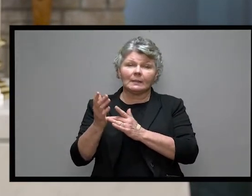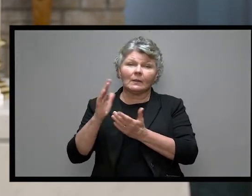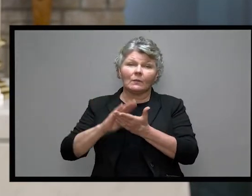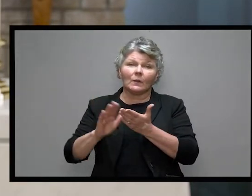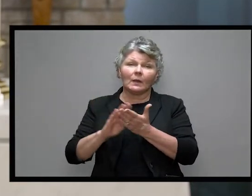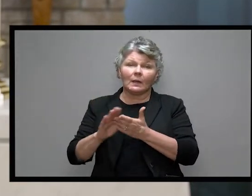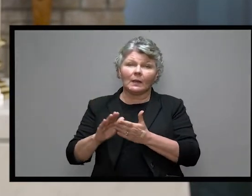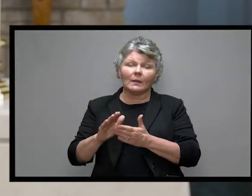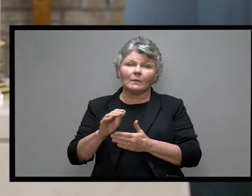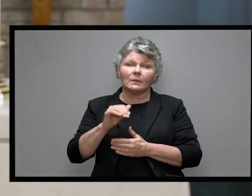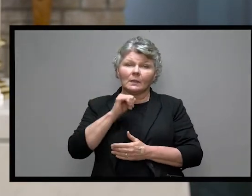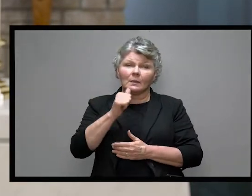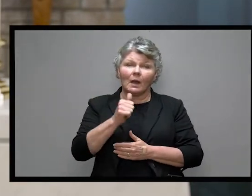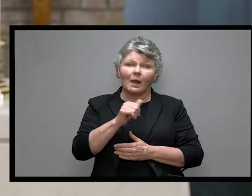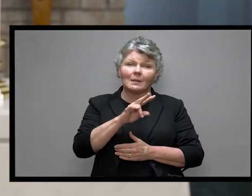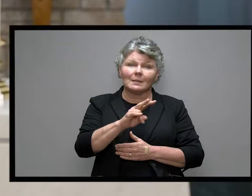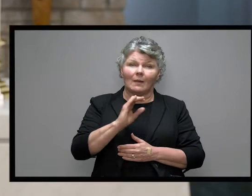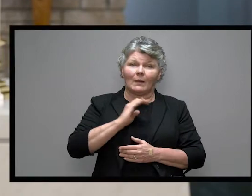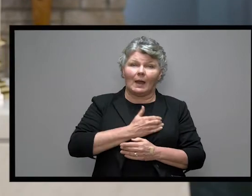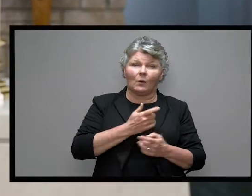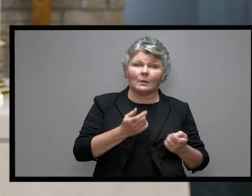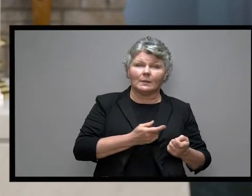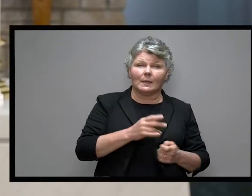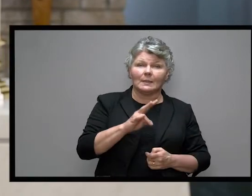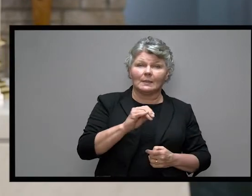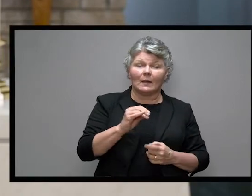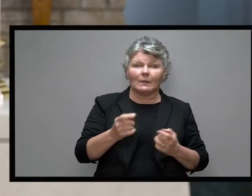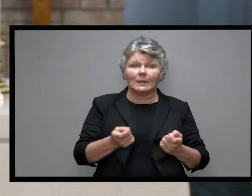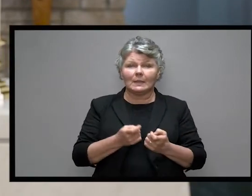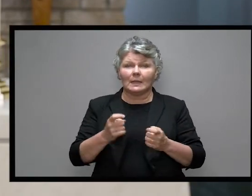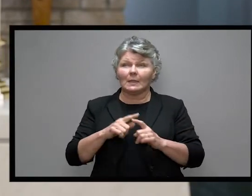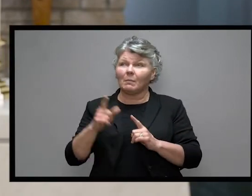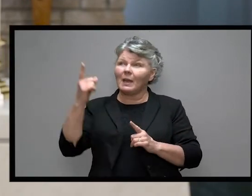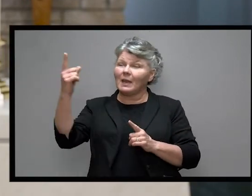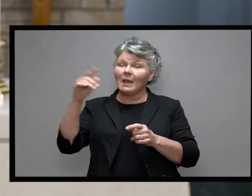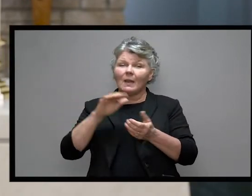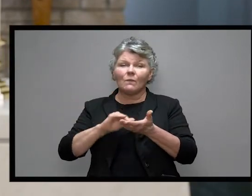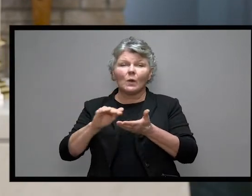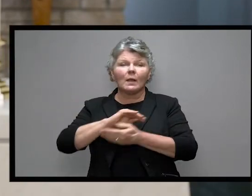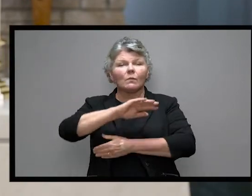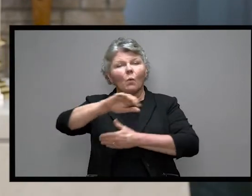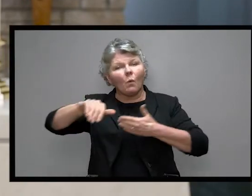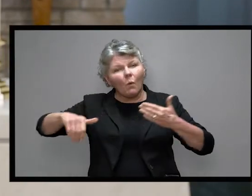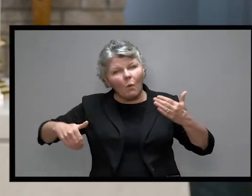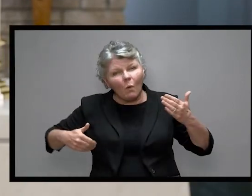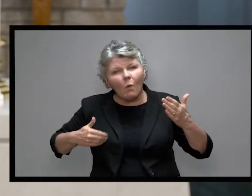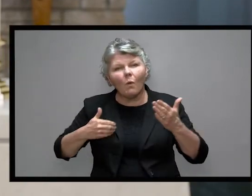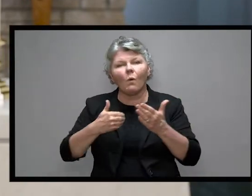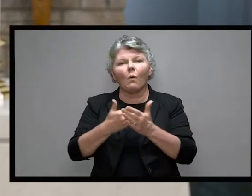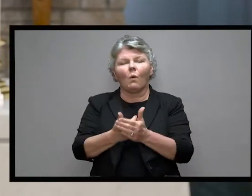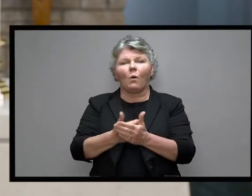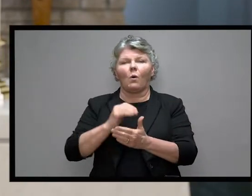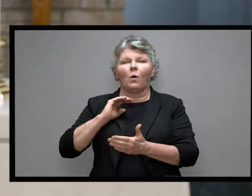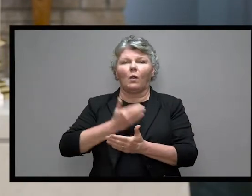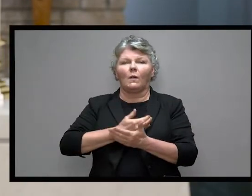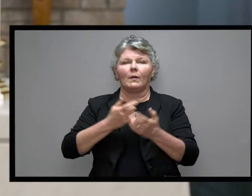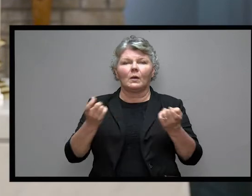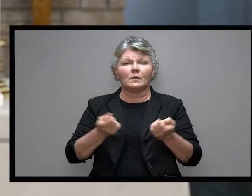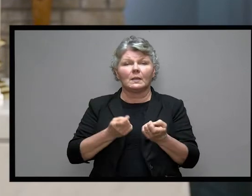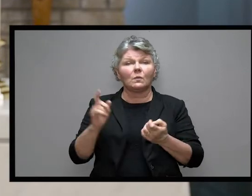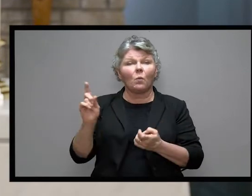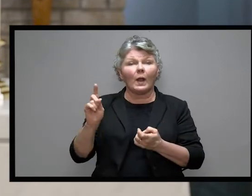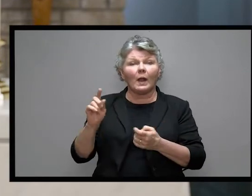not just seven of our sins or 70 of our sins, but absolutely all of them at Calvary's cross.